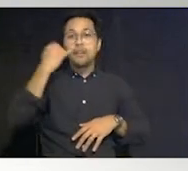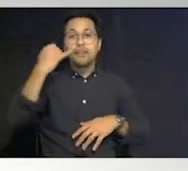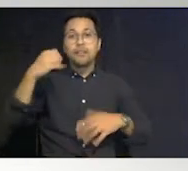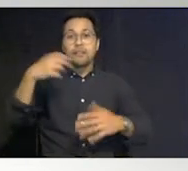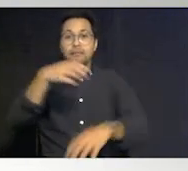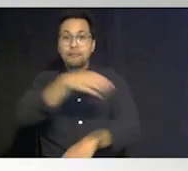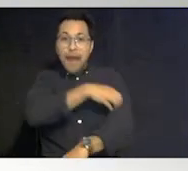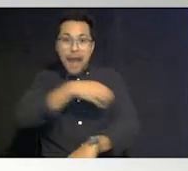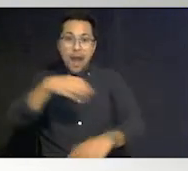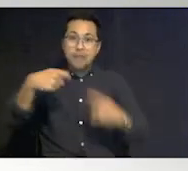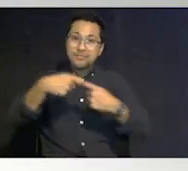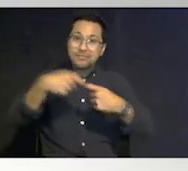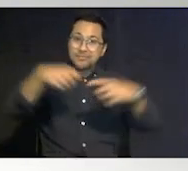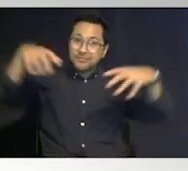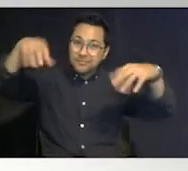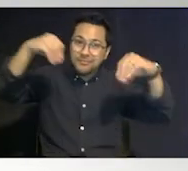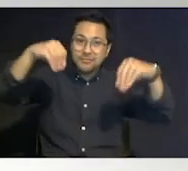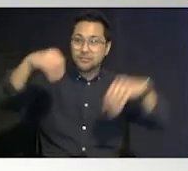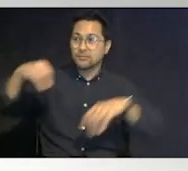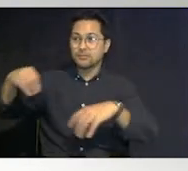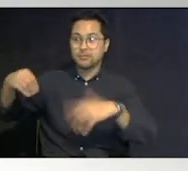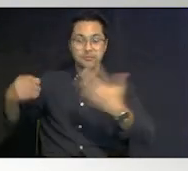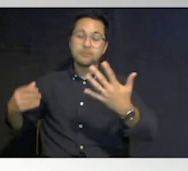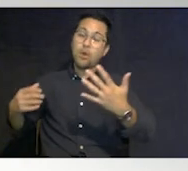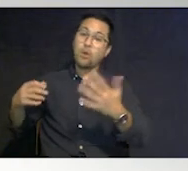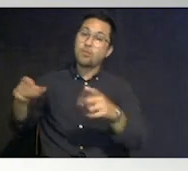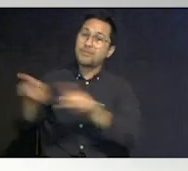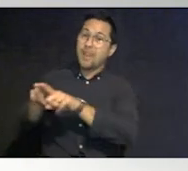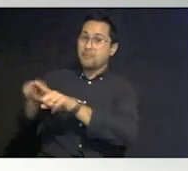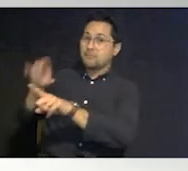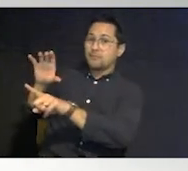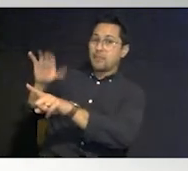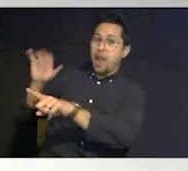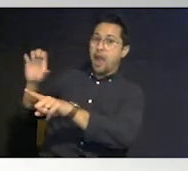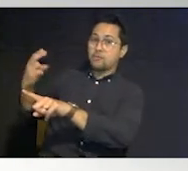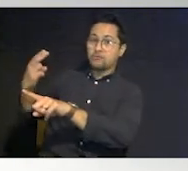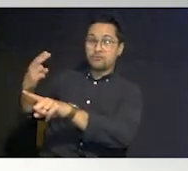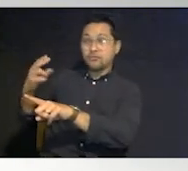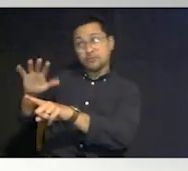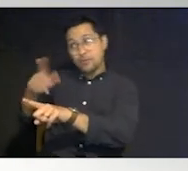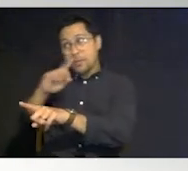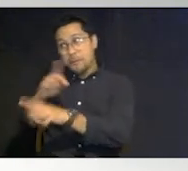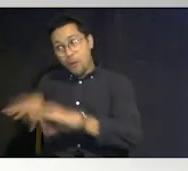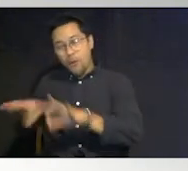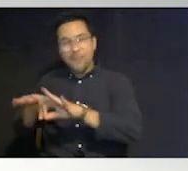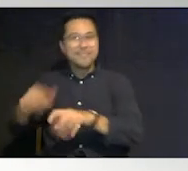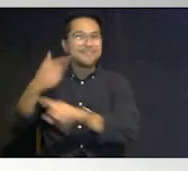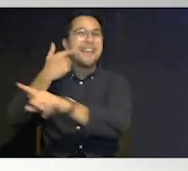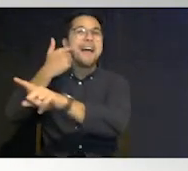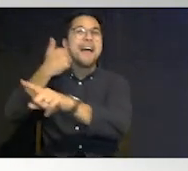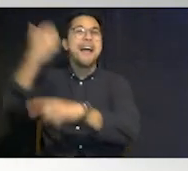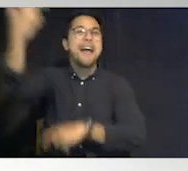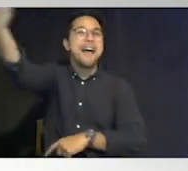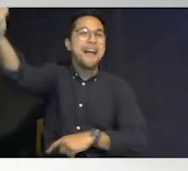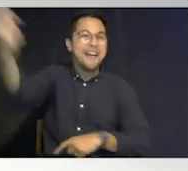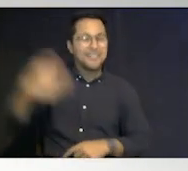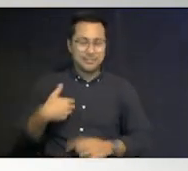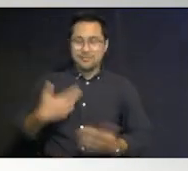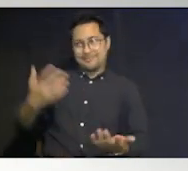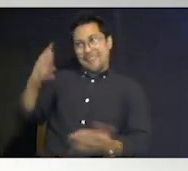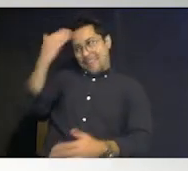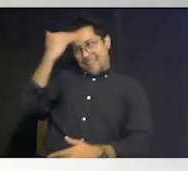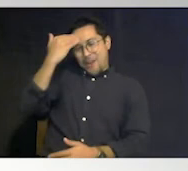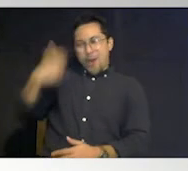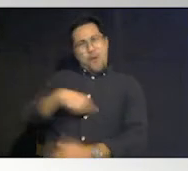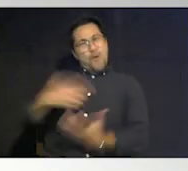go down so having cash is really important um i know well we all want cash